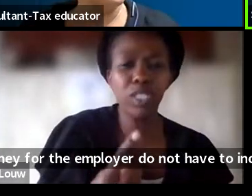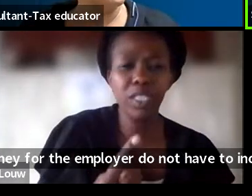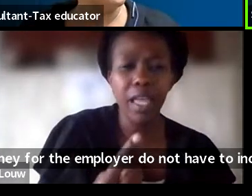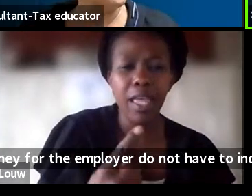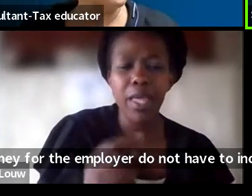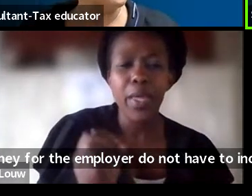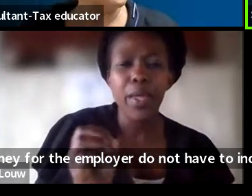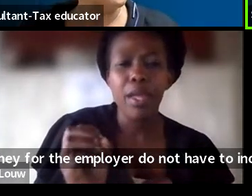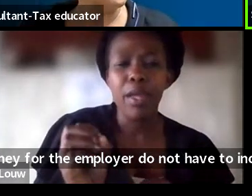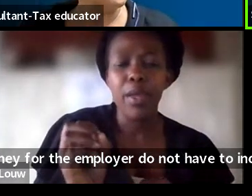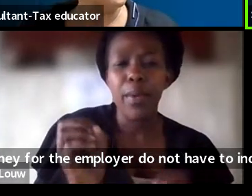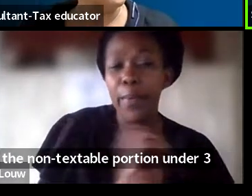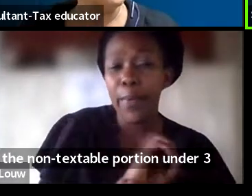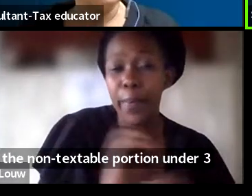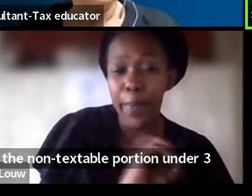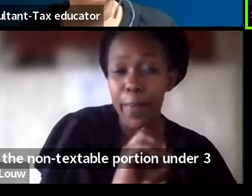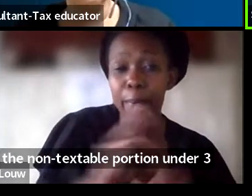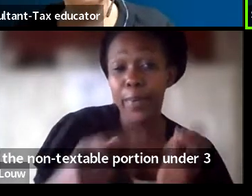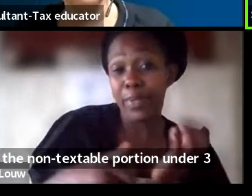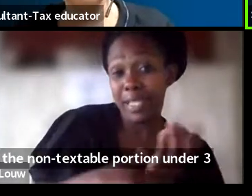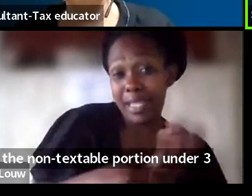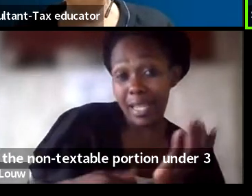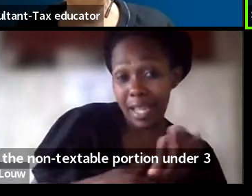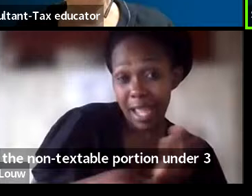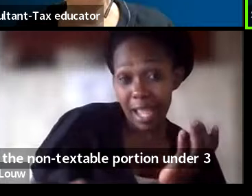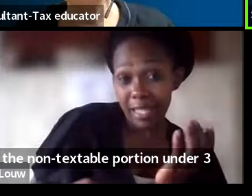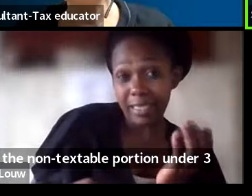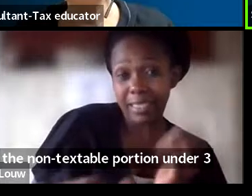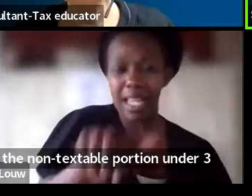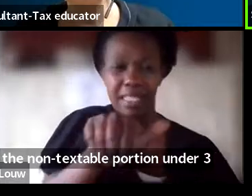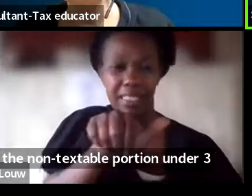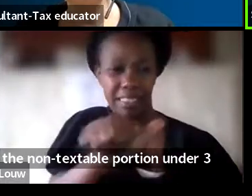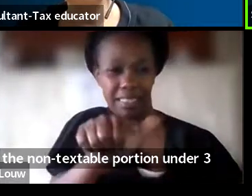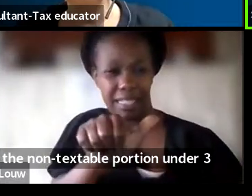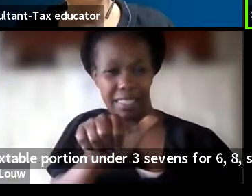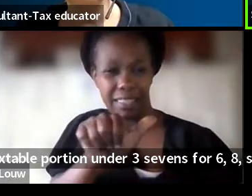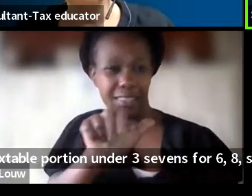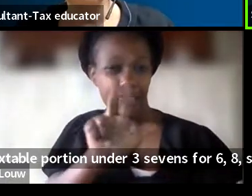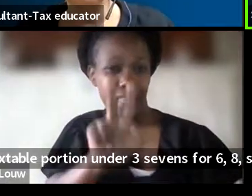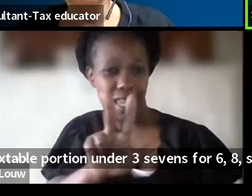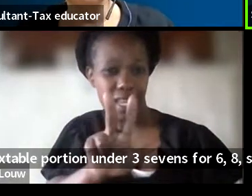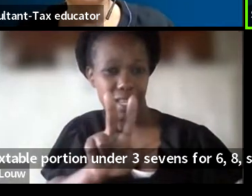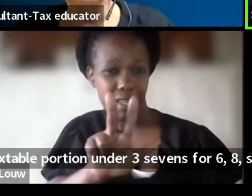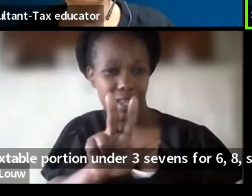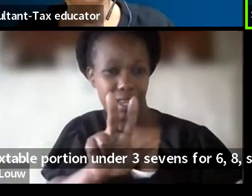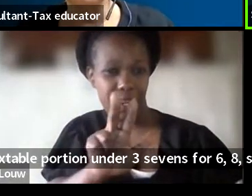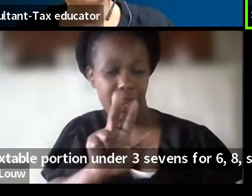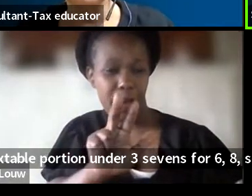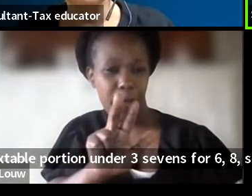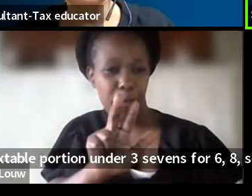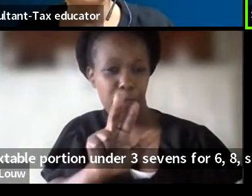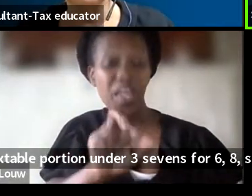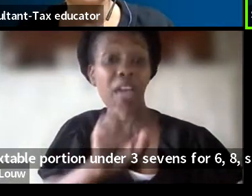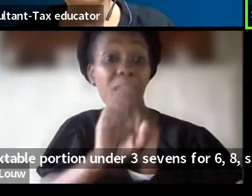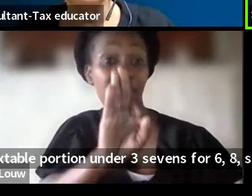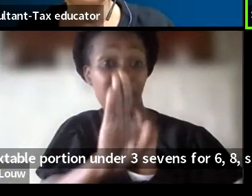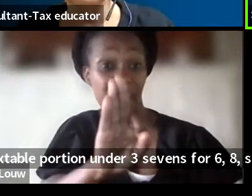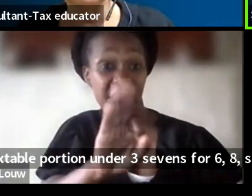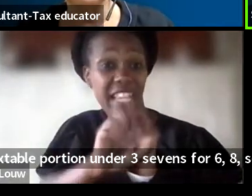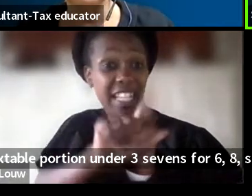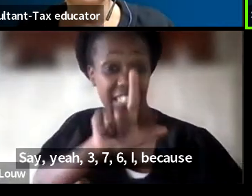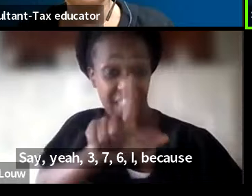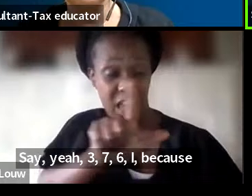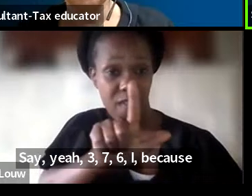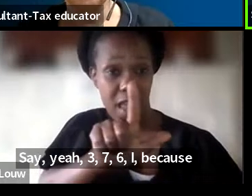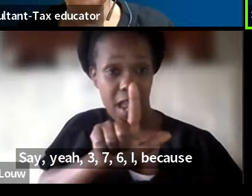3768, because the information is